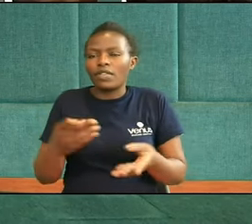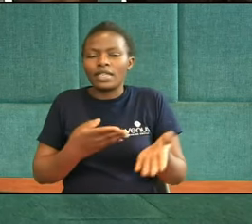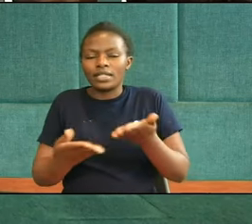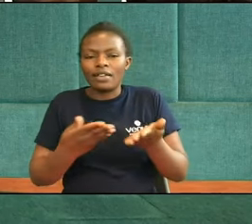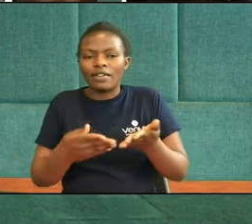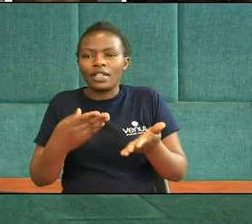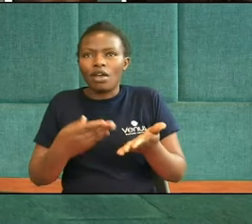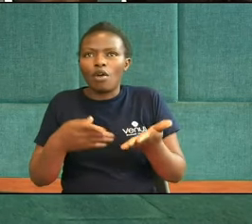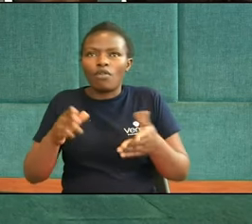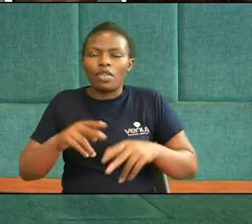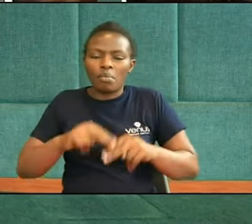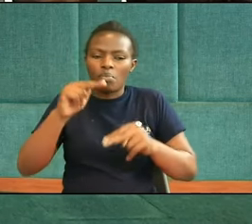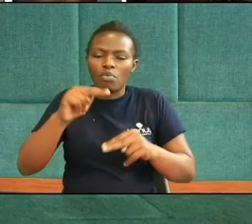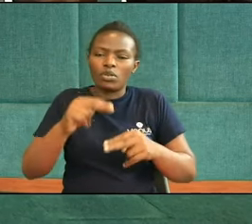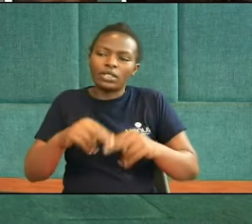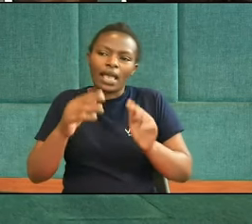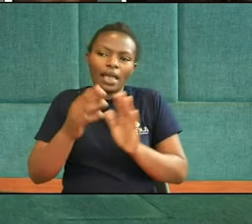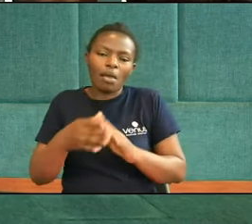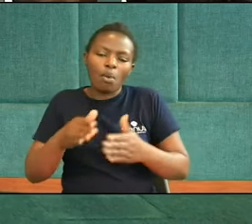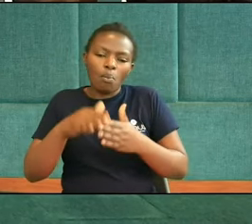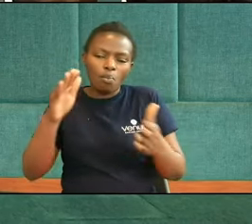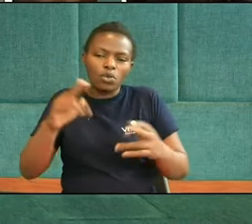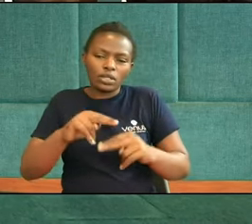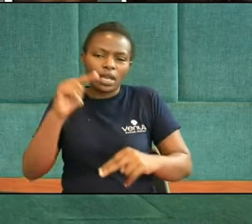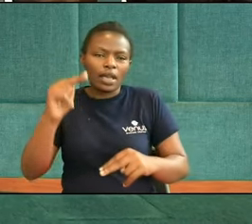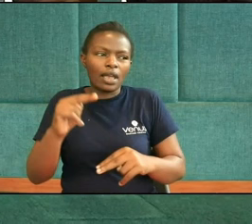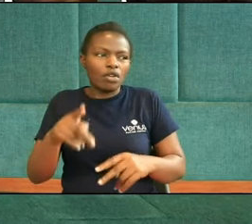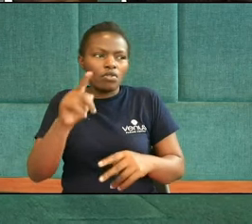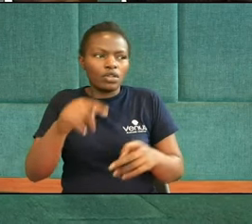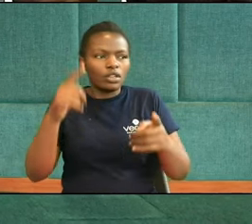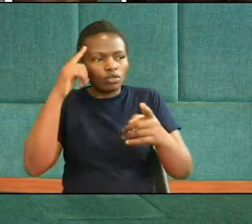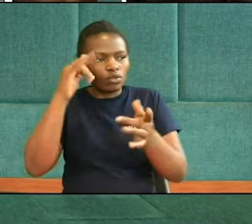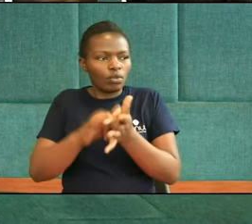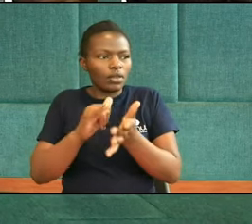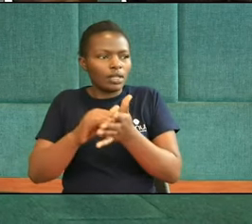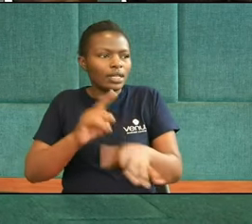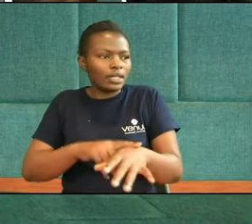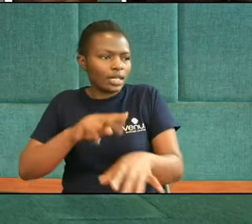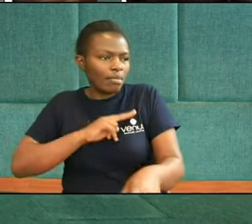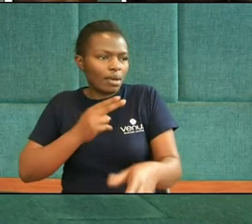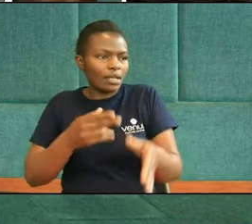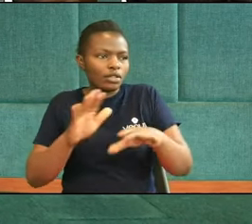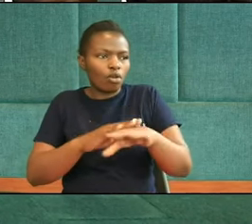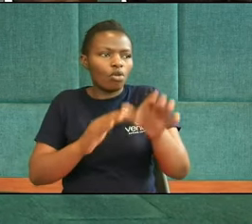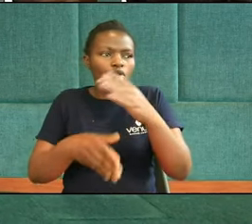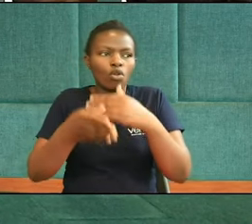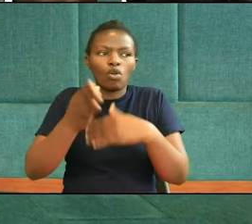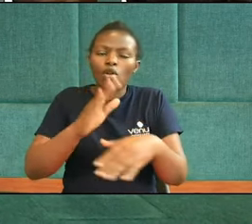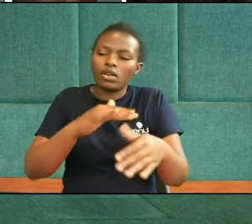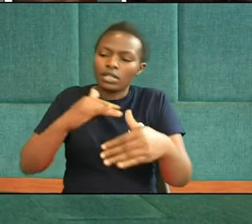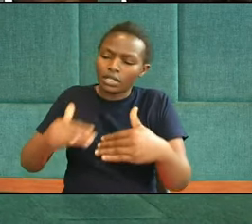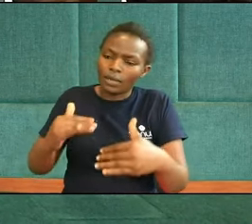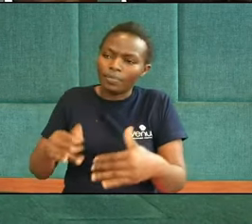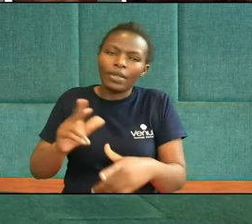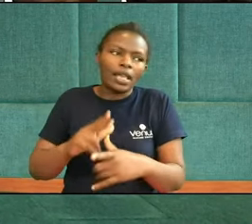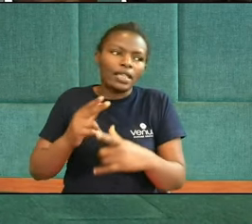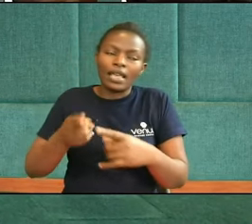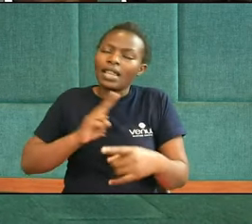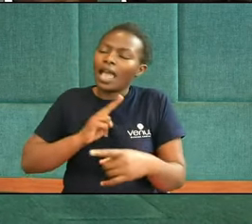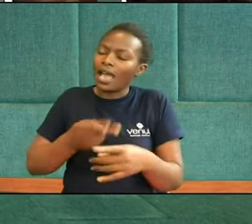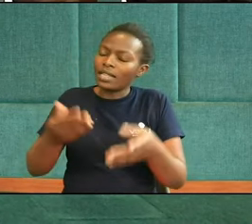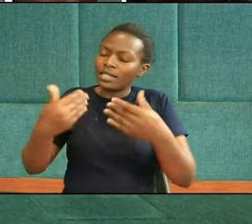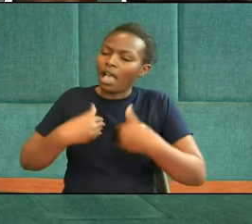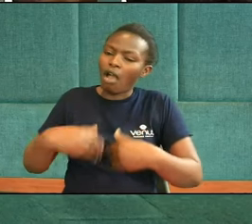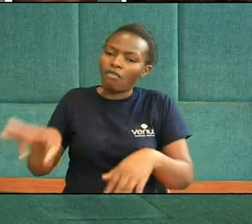though we Have to fight hard When judgment Comes we need To know that Because we are On God's side And if we Keep on God's side We'll be vindicated